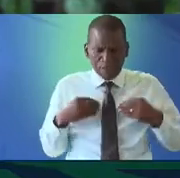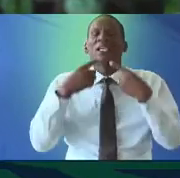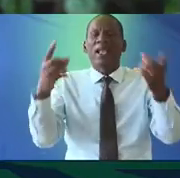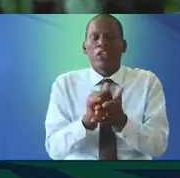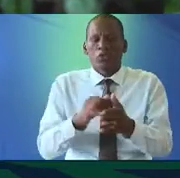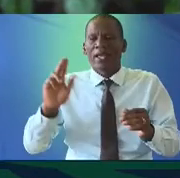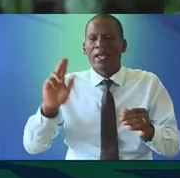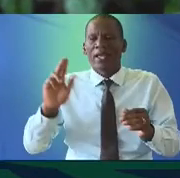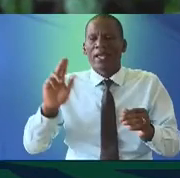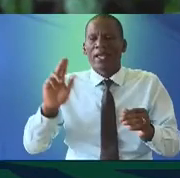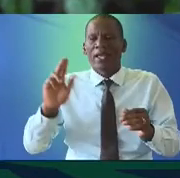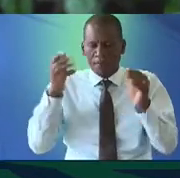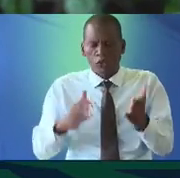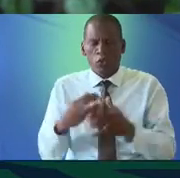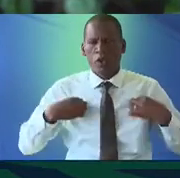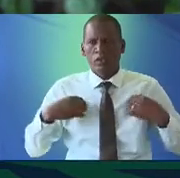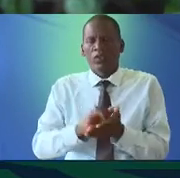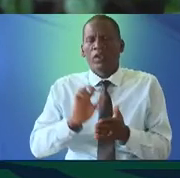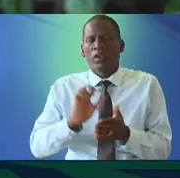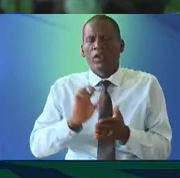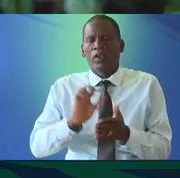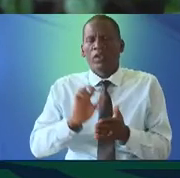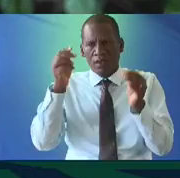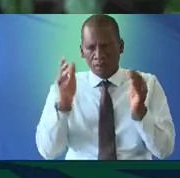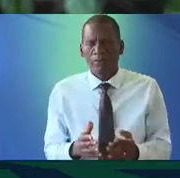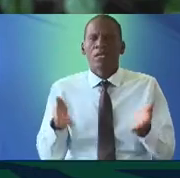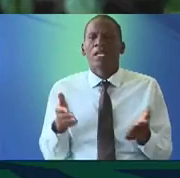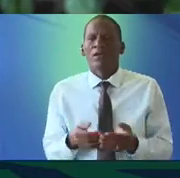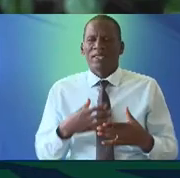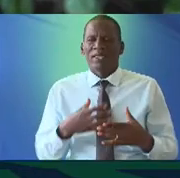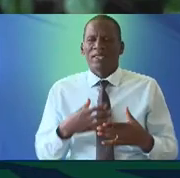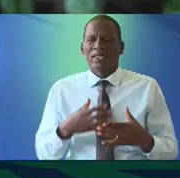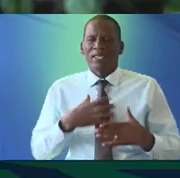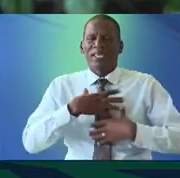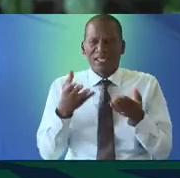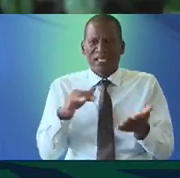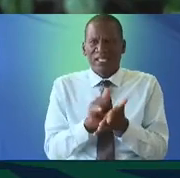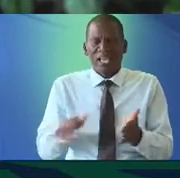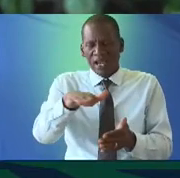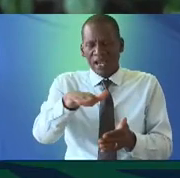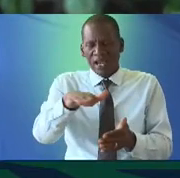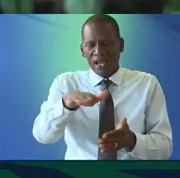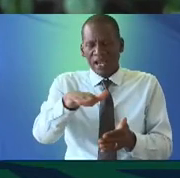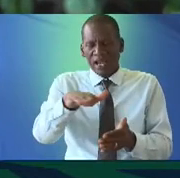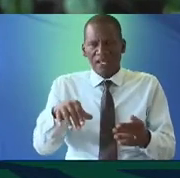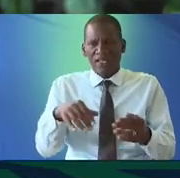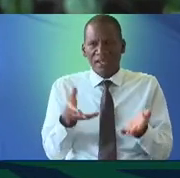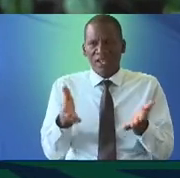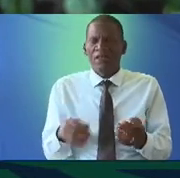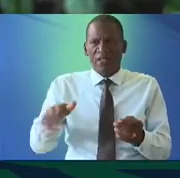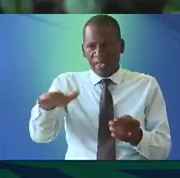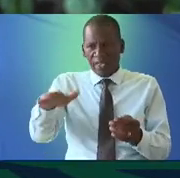declare via your dress choices that you're a Kenyan what's really interesting is that a placeholder in the